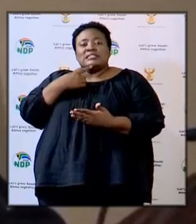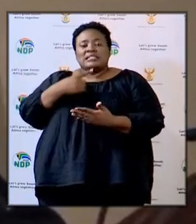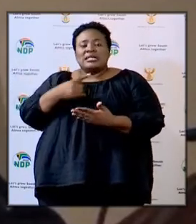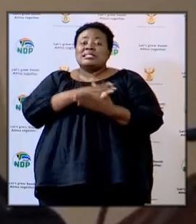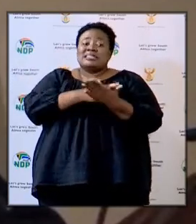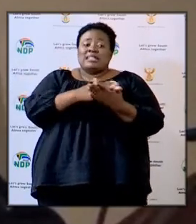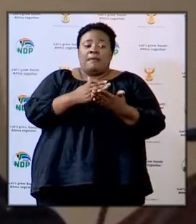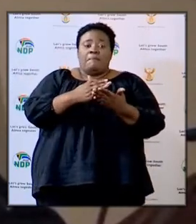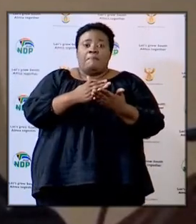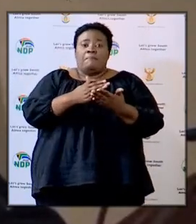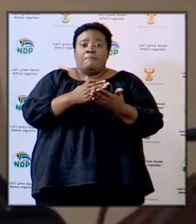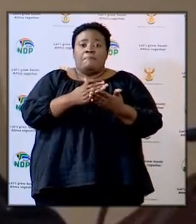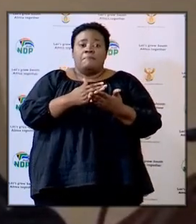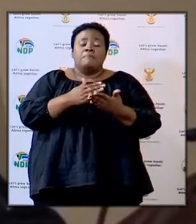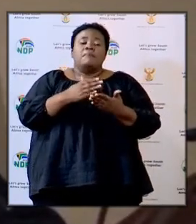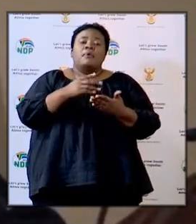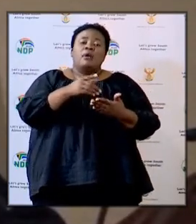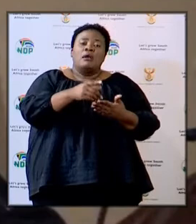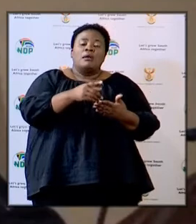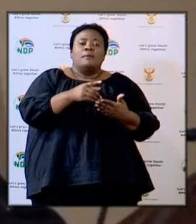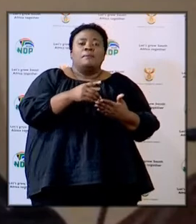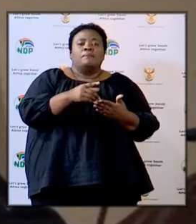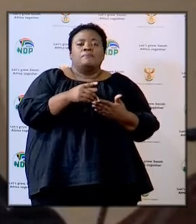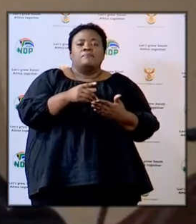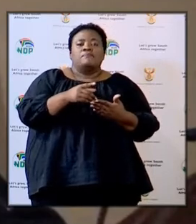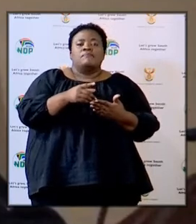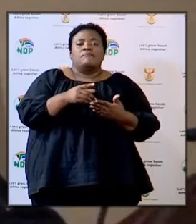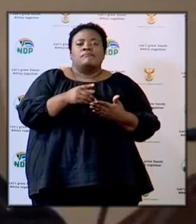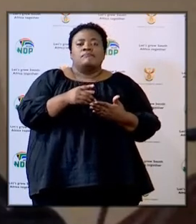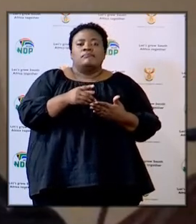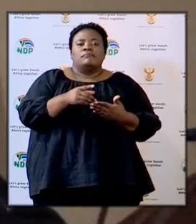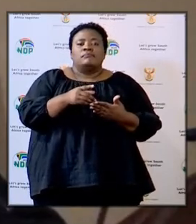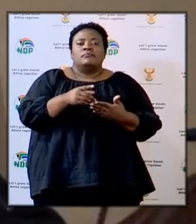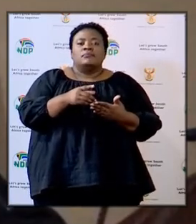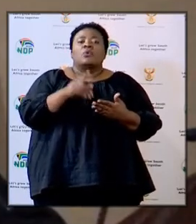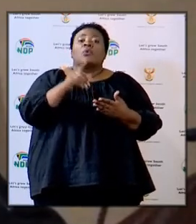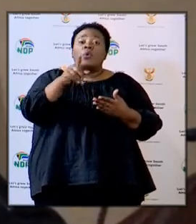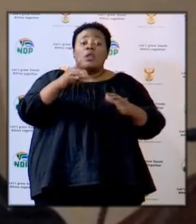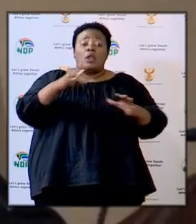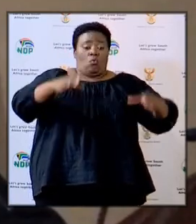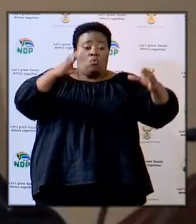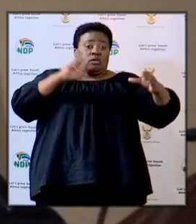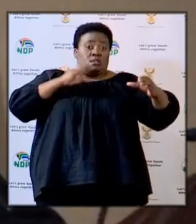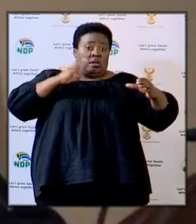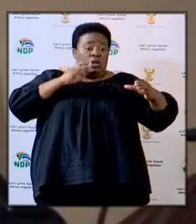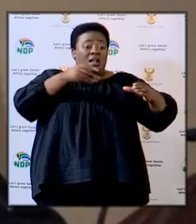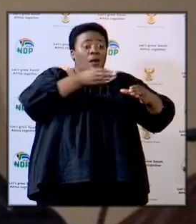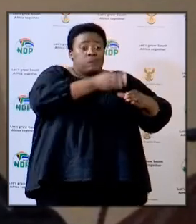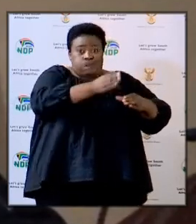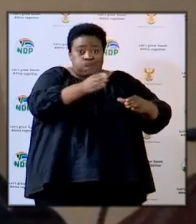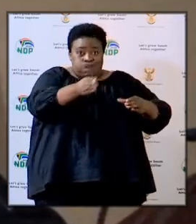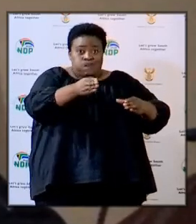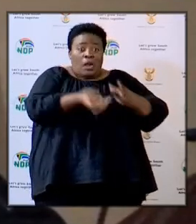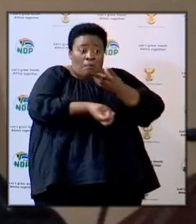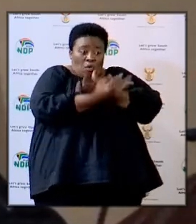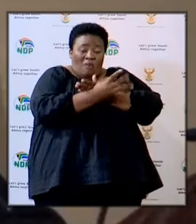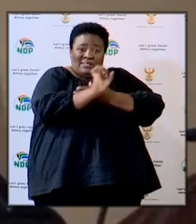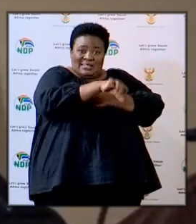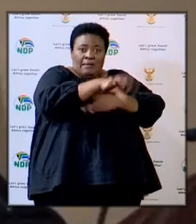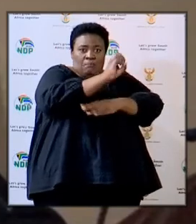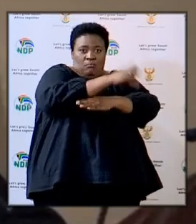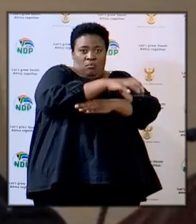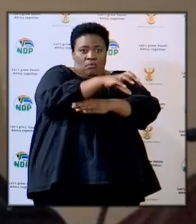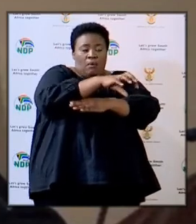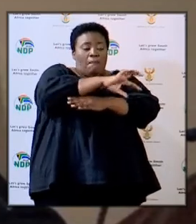tents have arrived in Mpumalanga but they have yet arrived in schools therefore but if they can